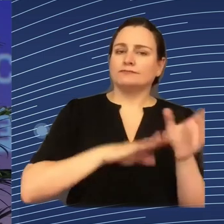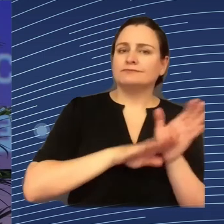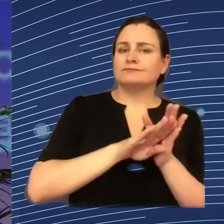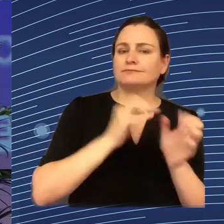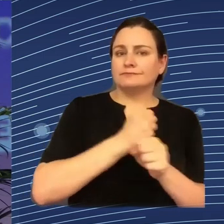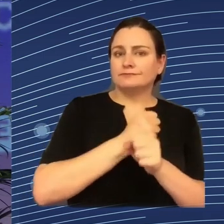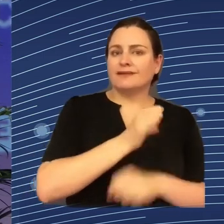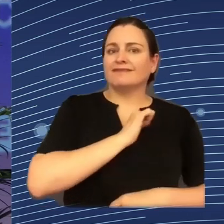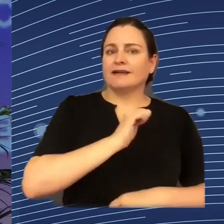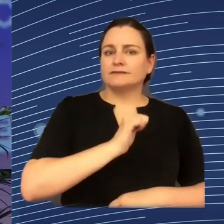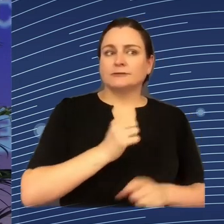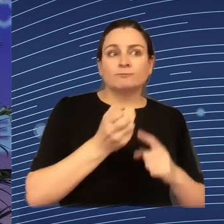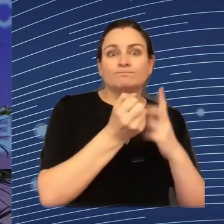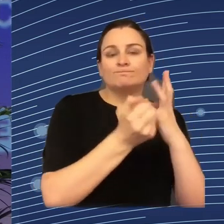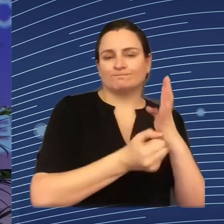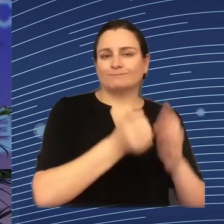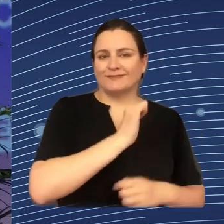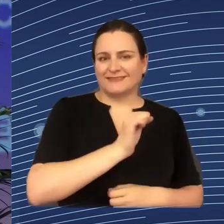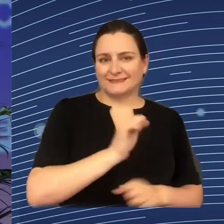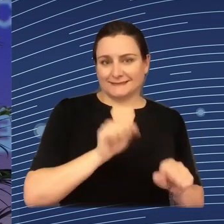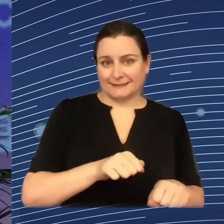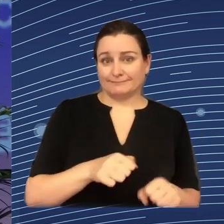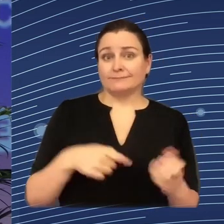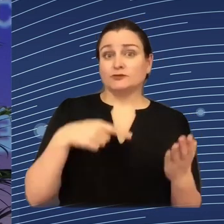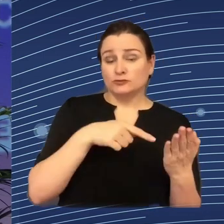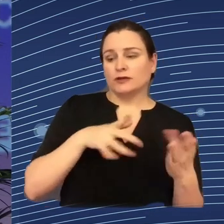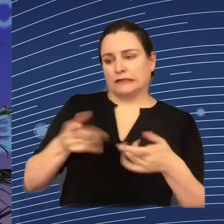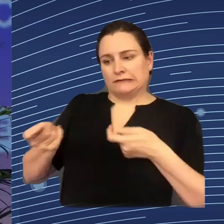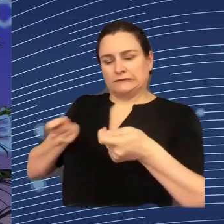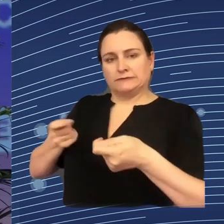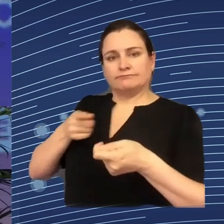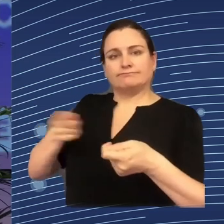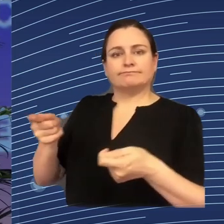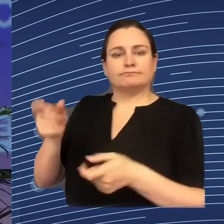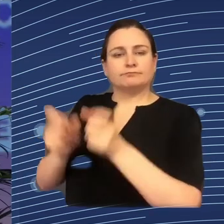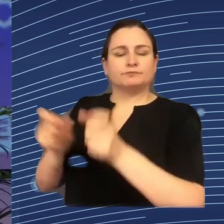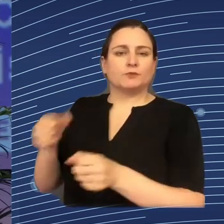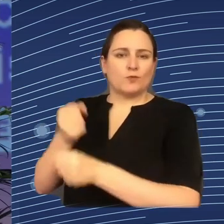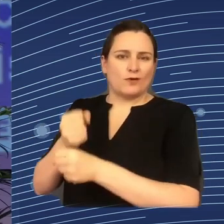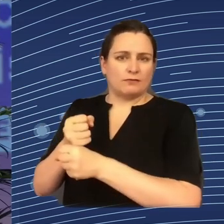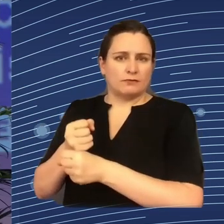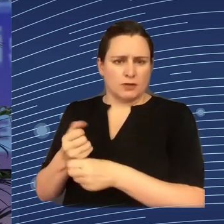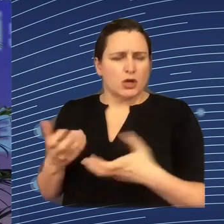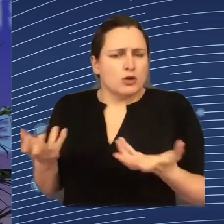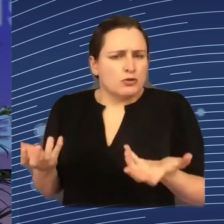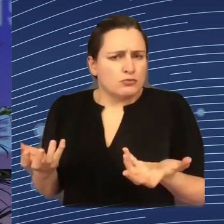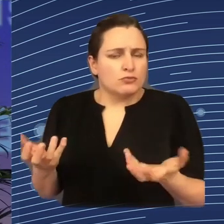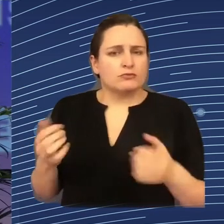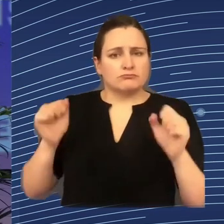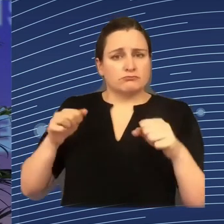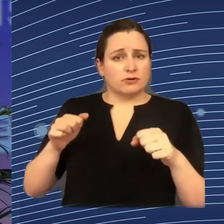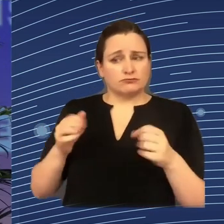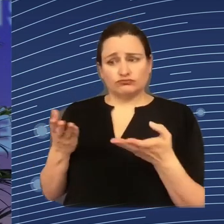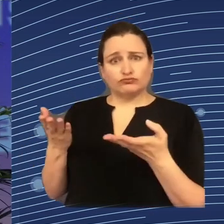of the work that is done by the workers, I think, is legitimate to the extent that it is known and that it is done,